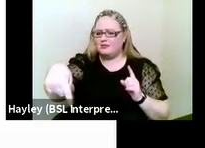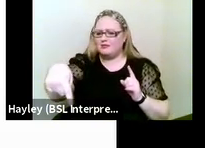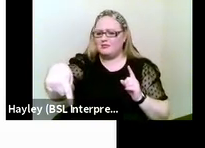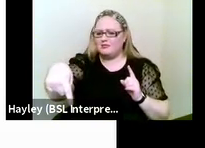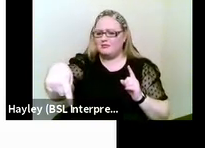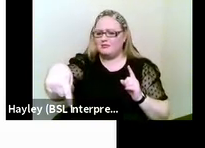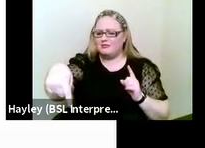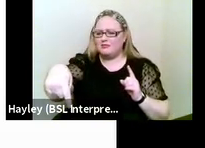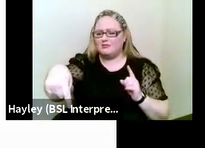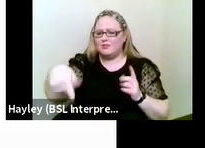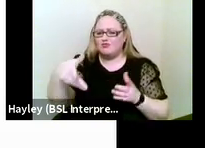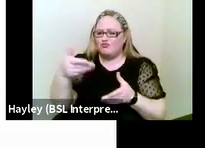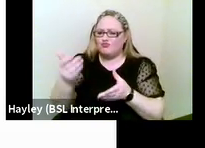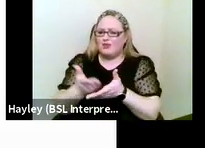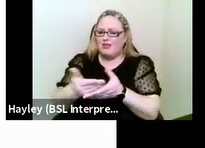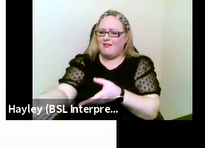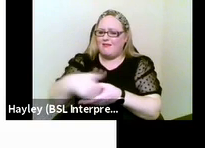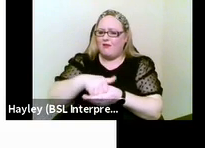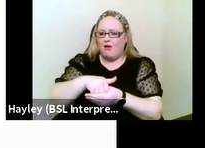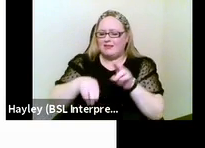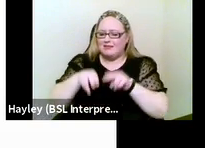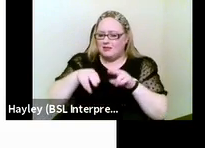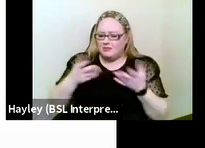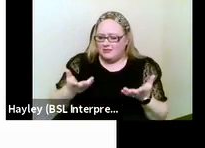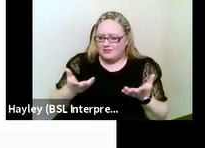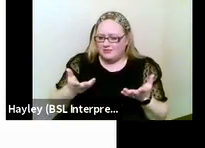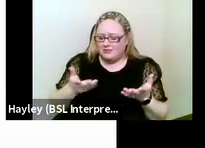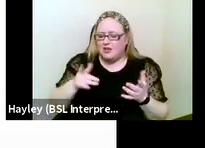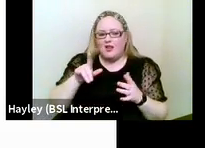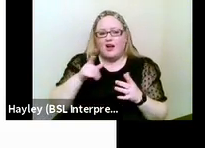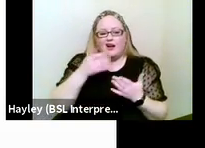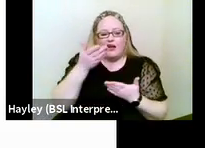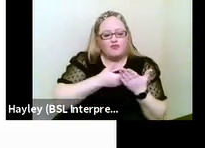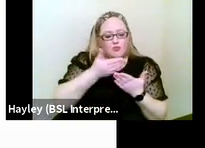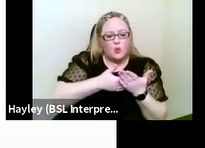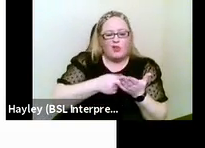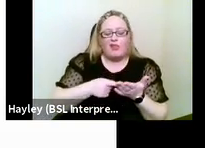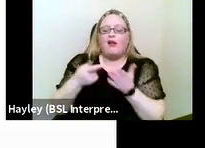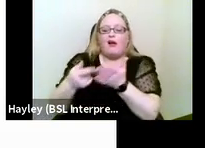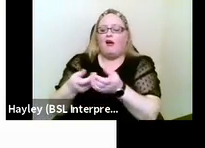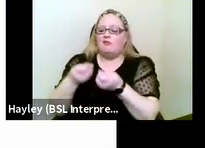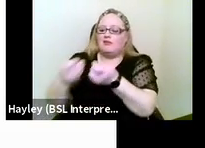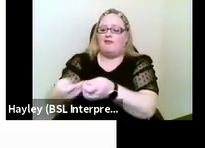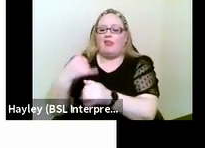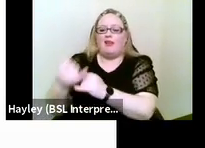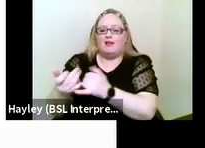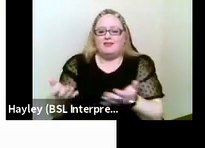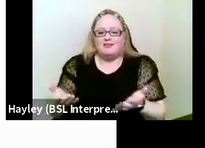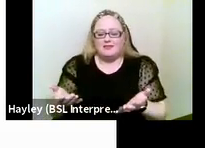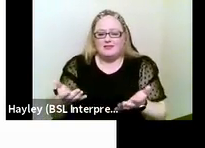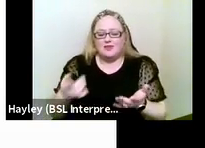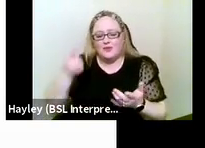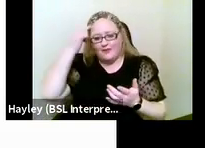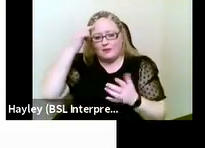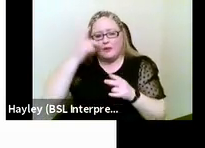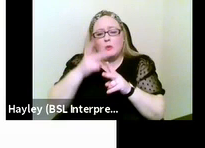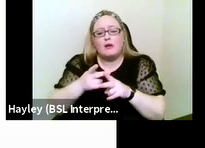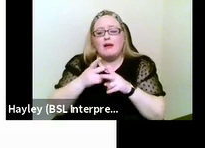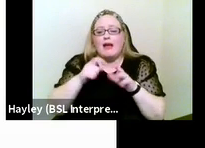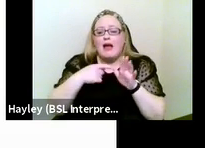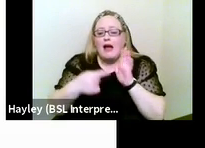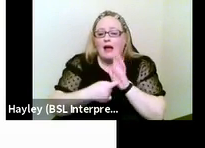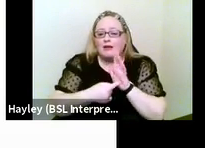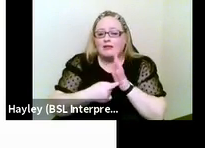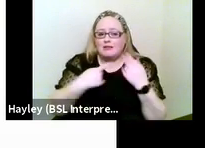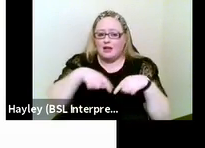practice. If we think about the duty to involve in England under the Care Act, for example. We've been very